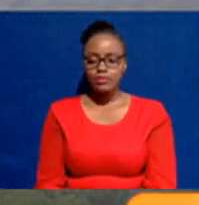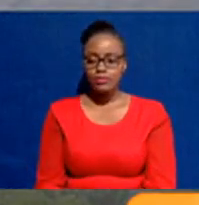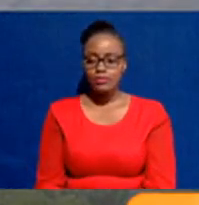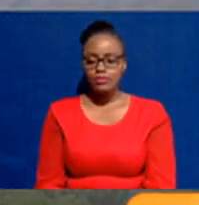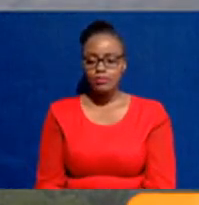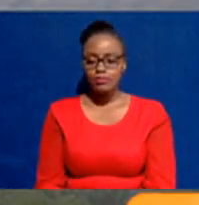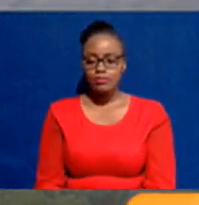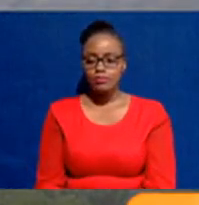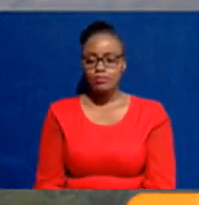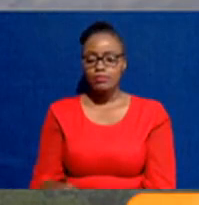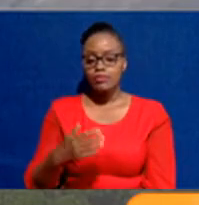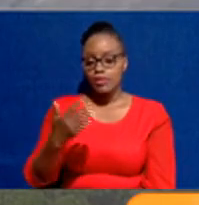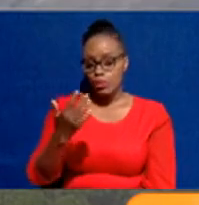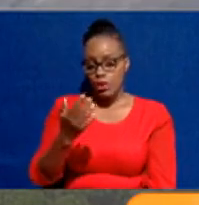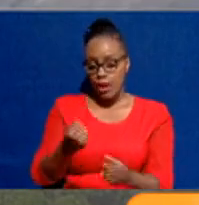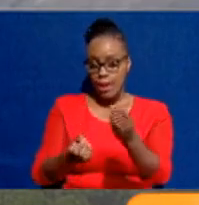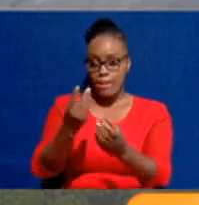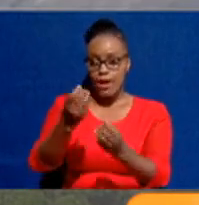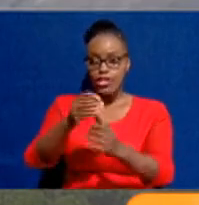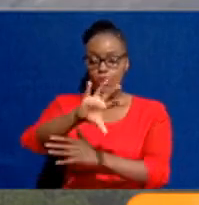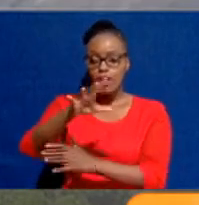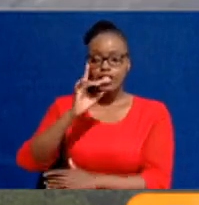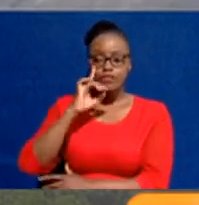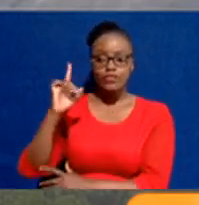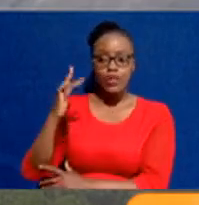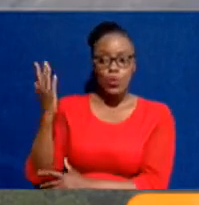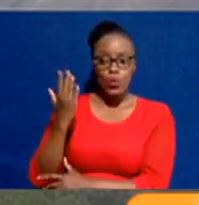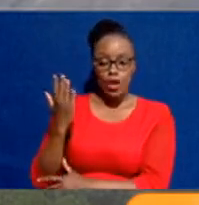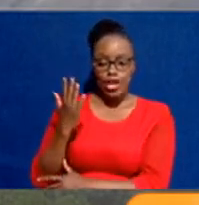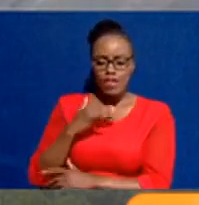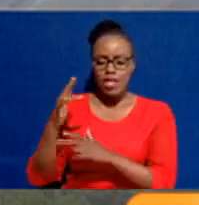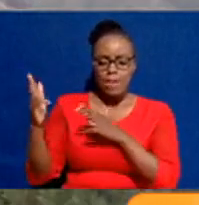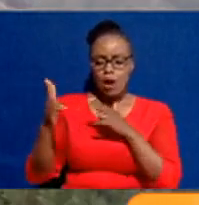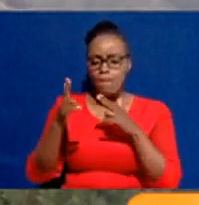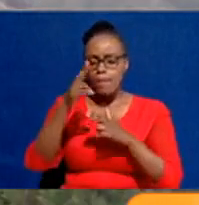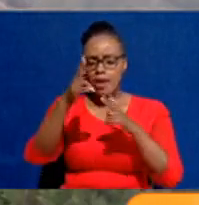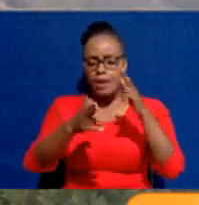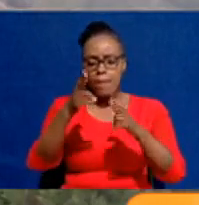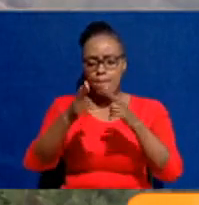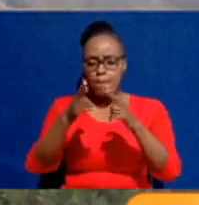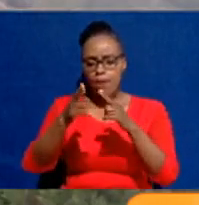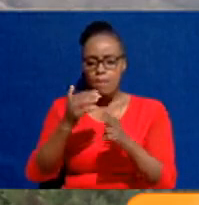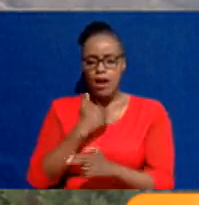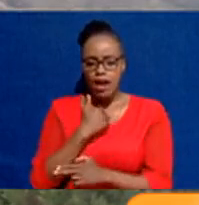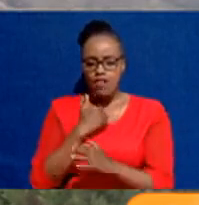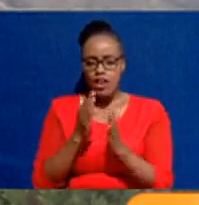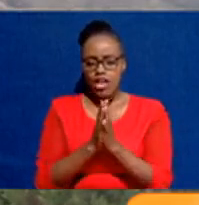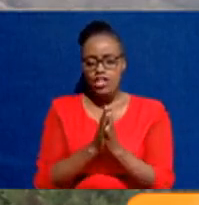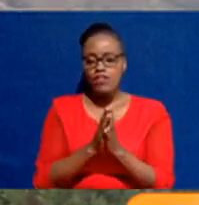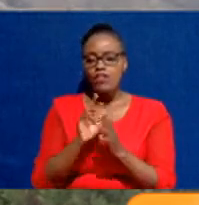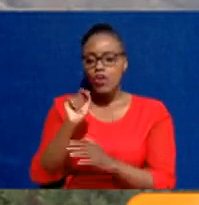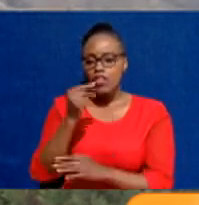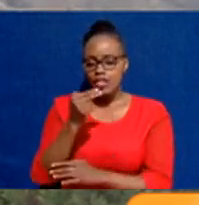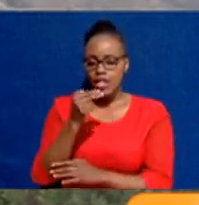Tandare Hills in Baringo County was the epicenter of waves of bombardments by Kenya Defense Forces troops Thursday